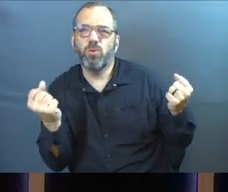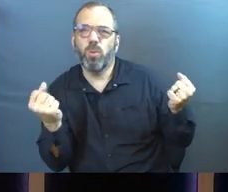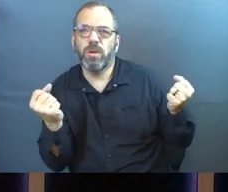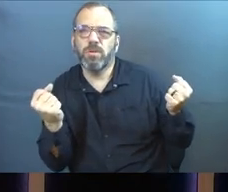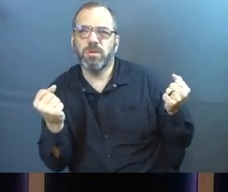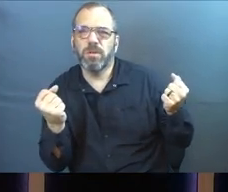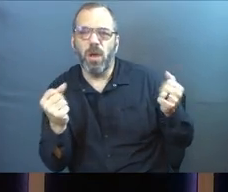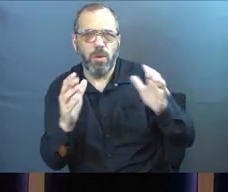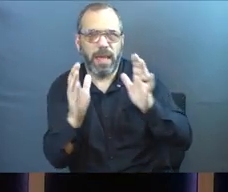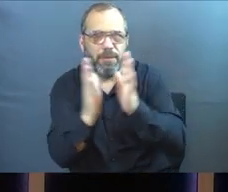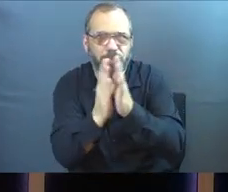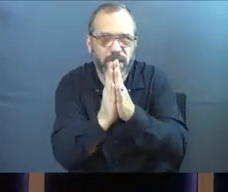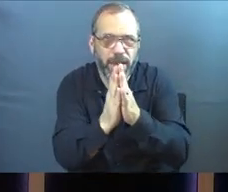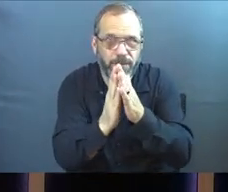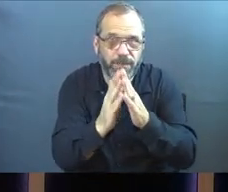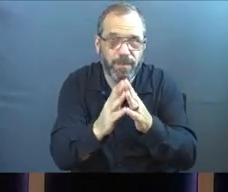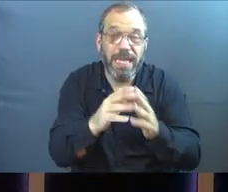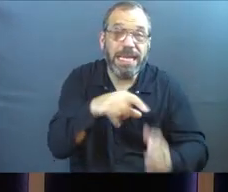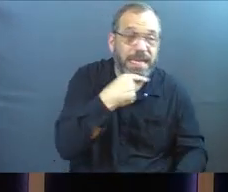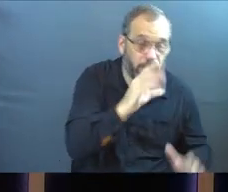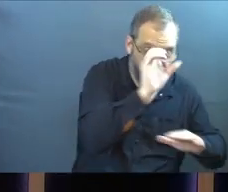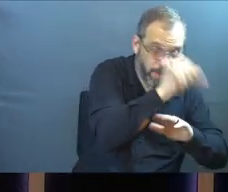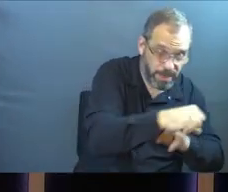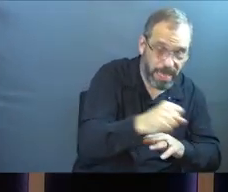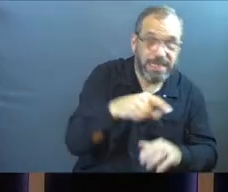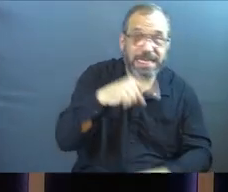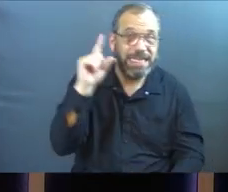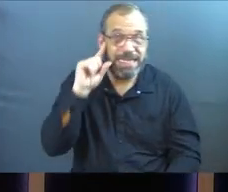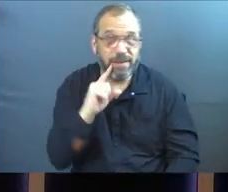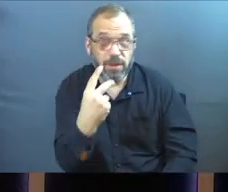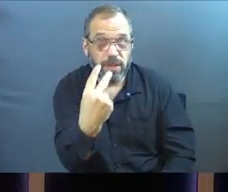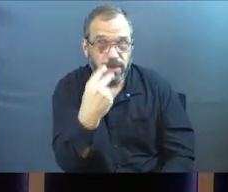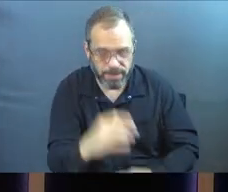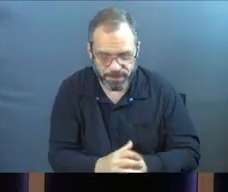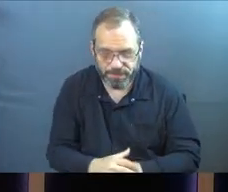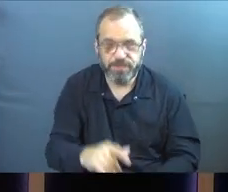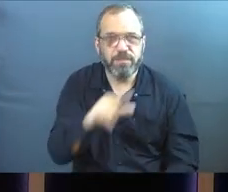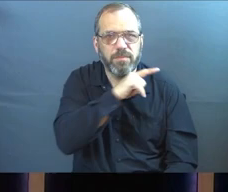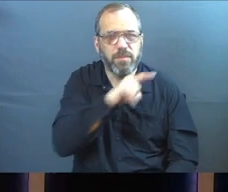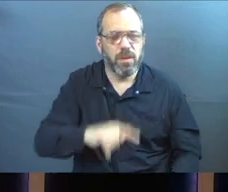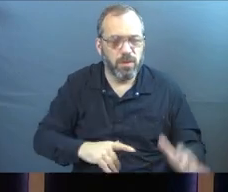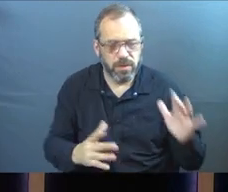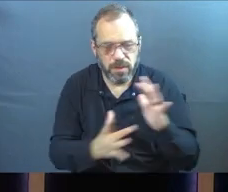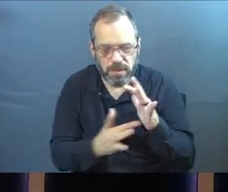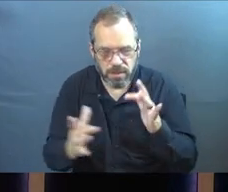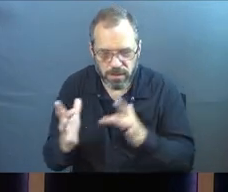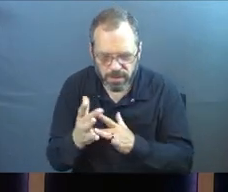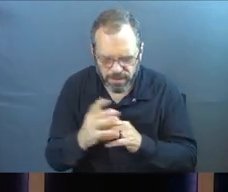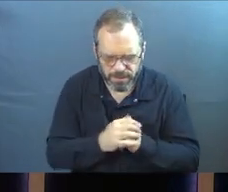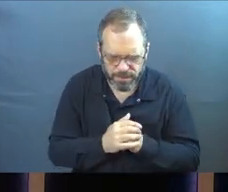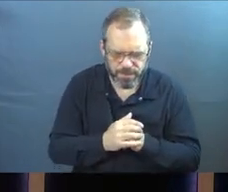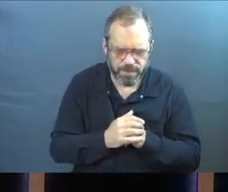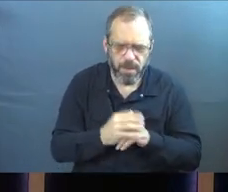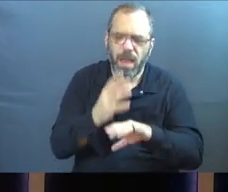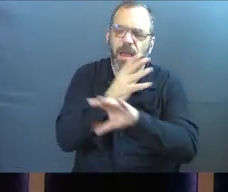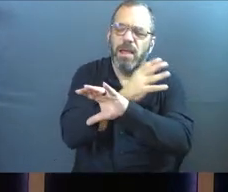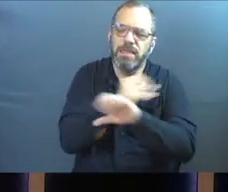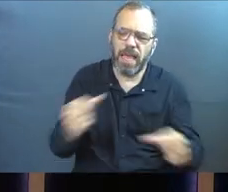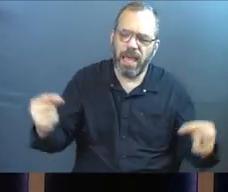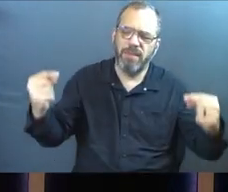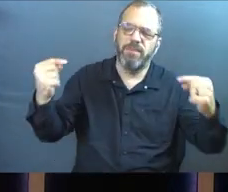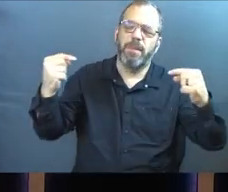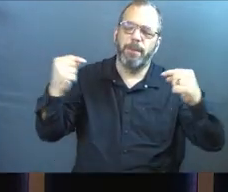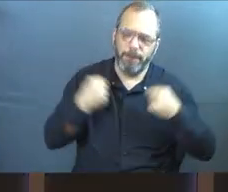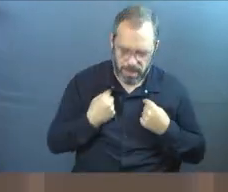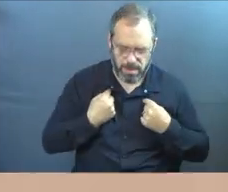So would you bow your heads, close your eyes. Let's pray this prayer. Dear Lord Jesus, save me.